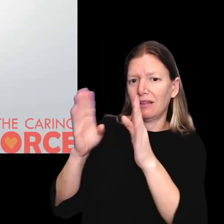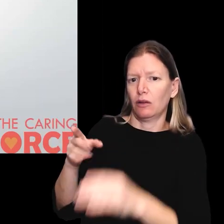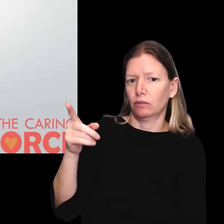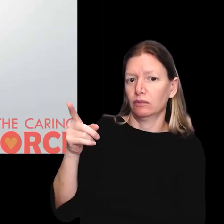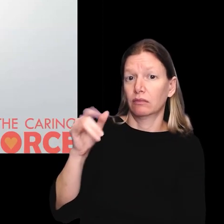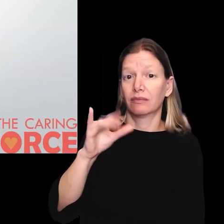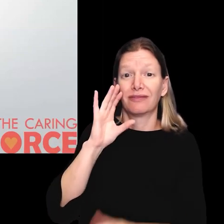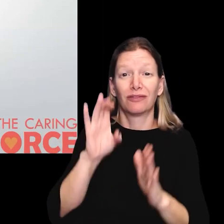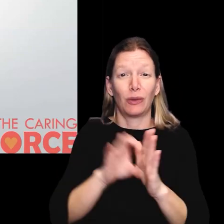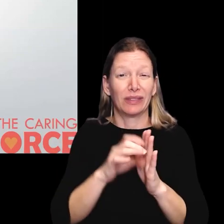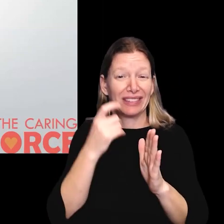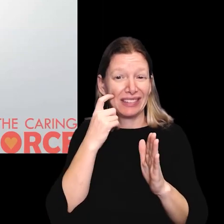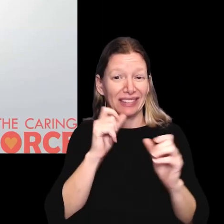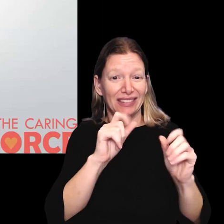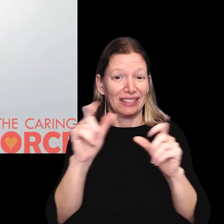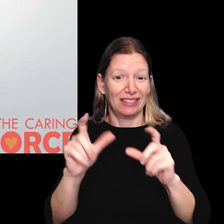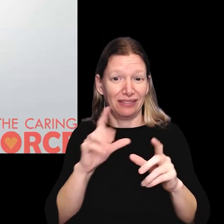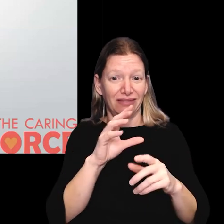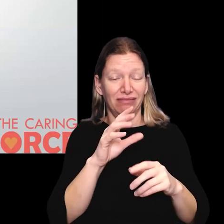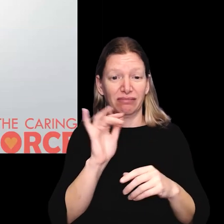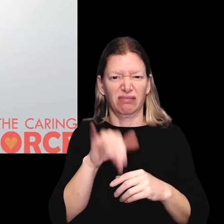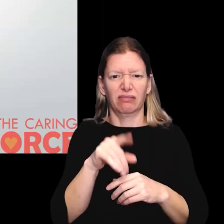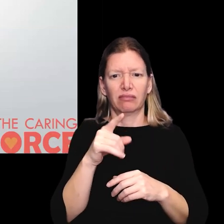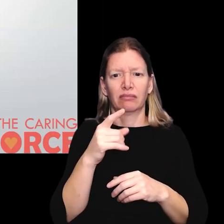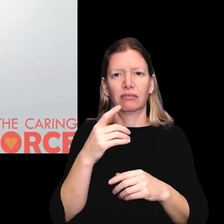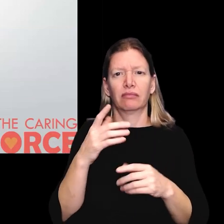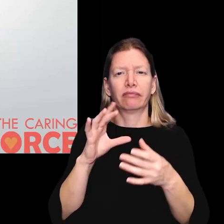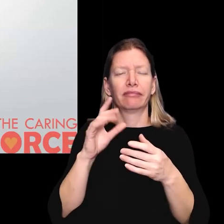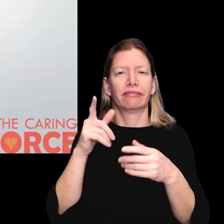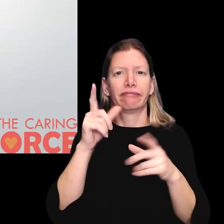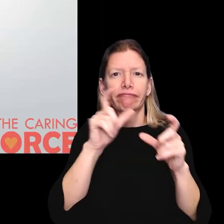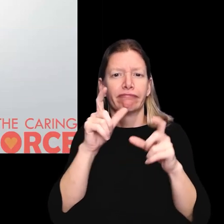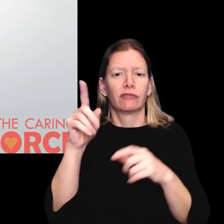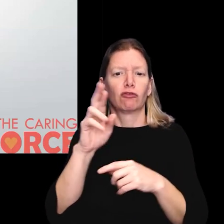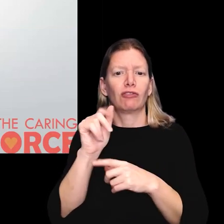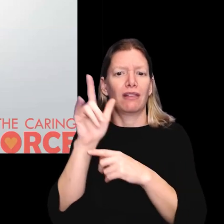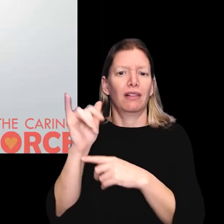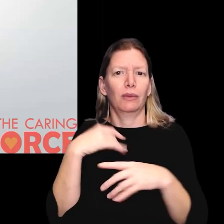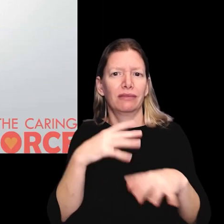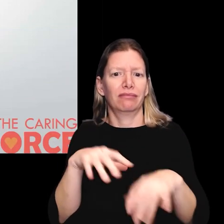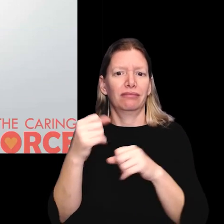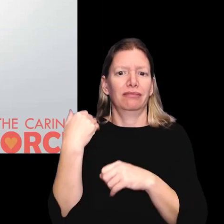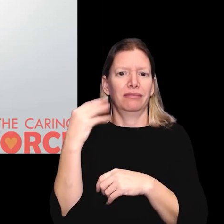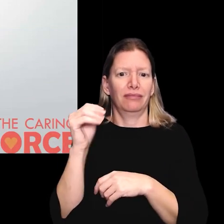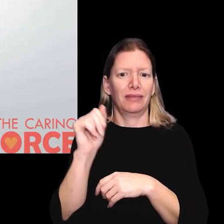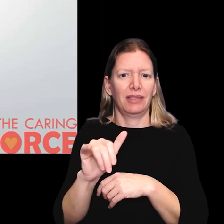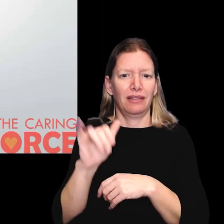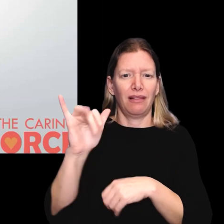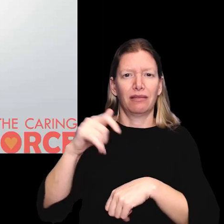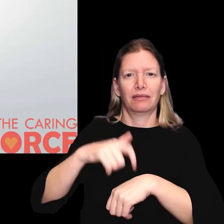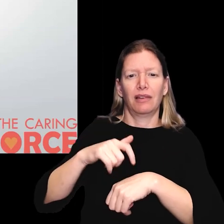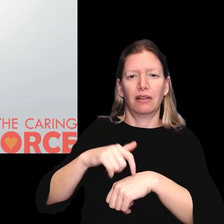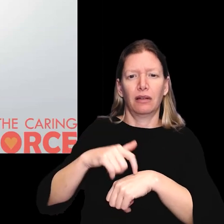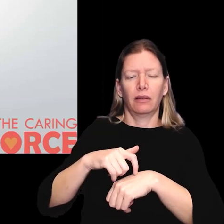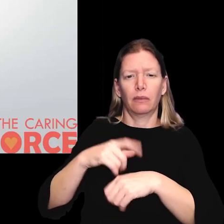And these photos were taken at a rally that we hold annually in May. And this is kind of a time where